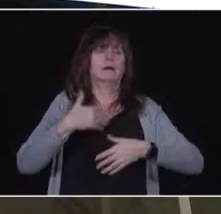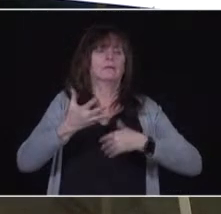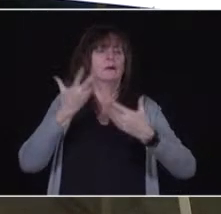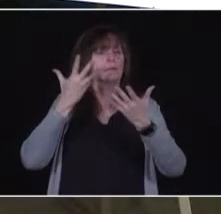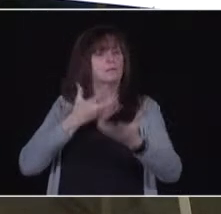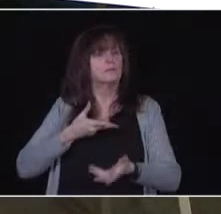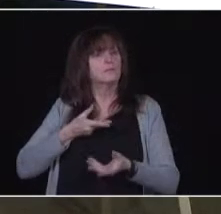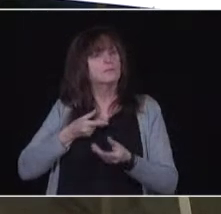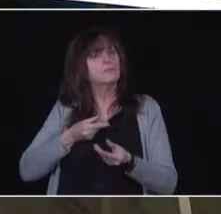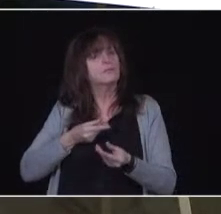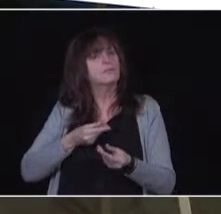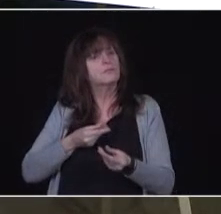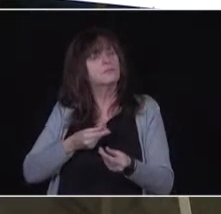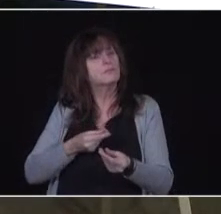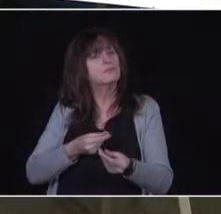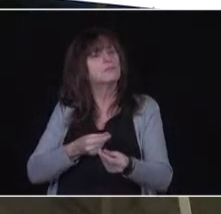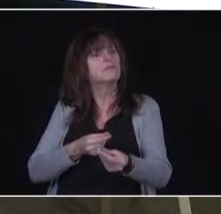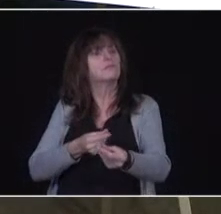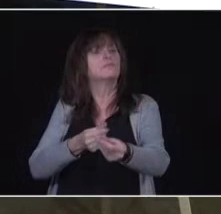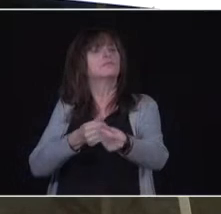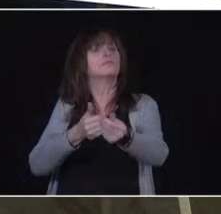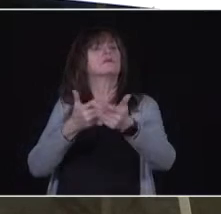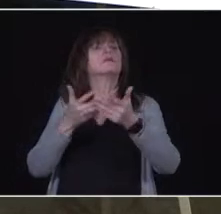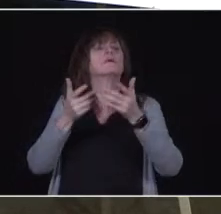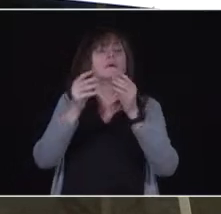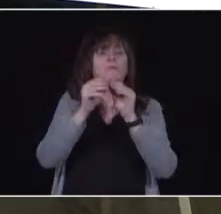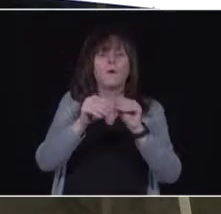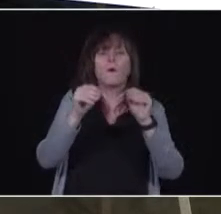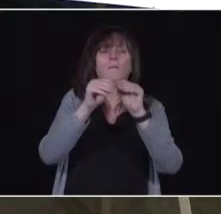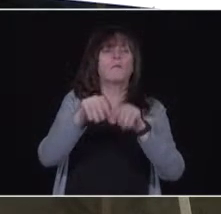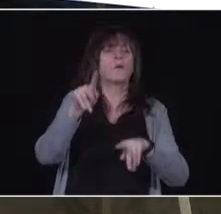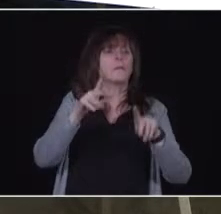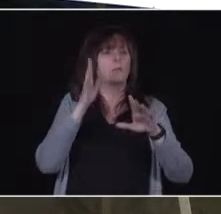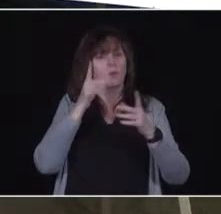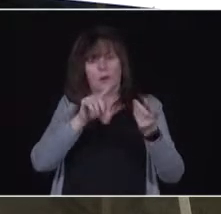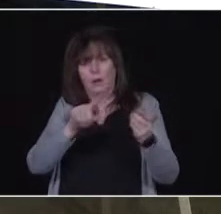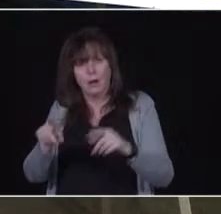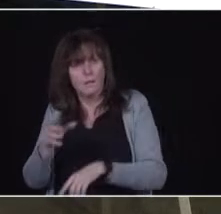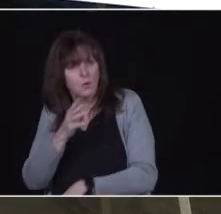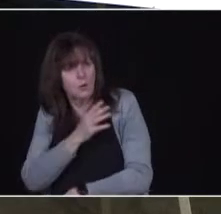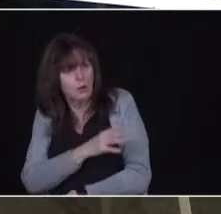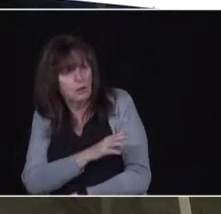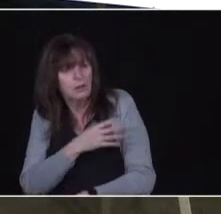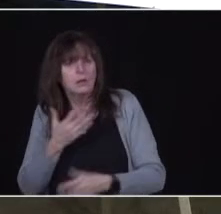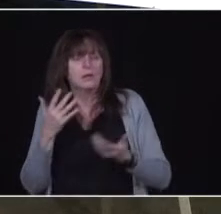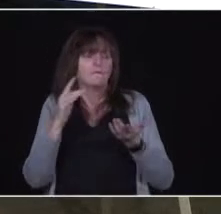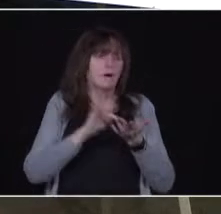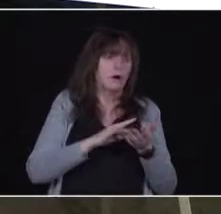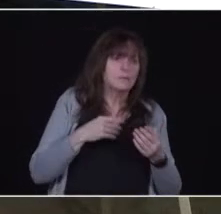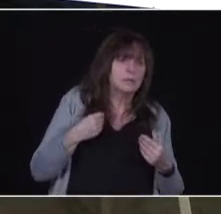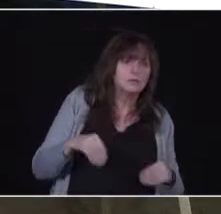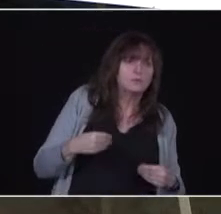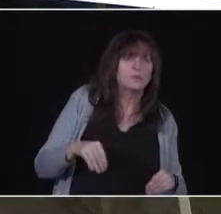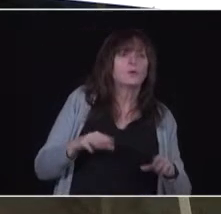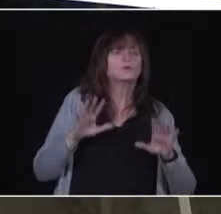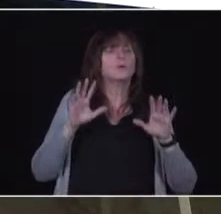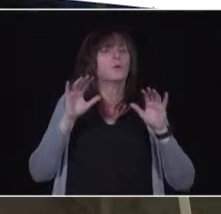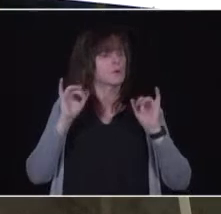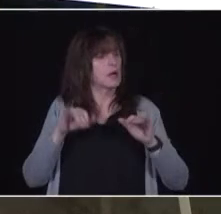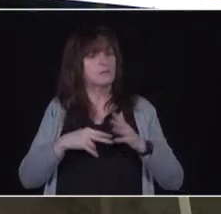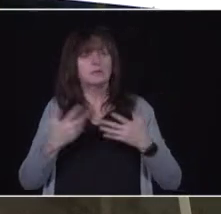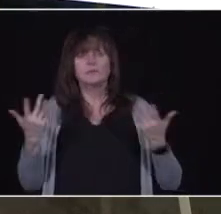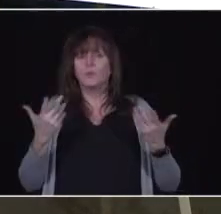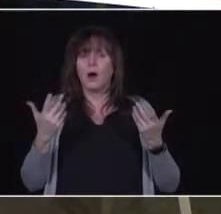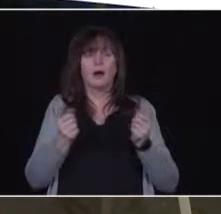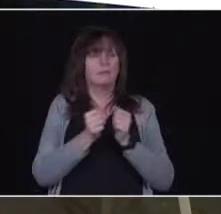But as we go forward, there will be more and more who come to the mass vaccination clinics and that gives us the capability to roll those vaccines